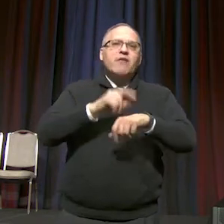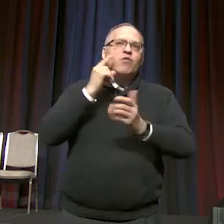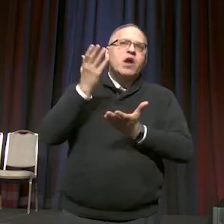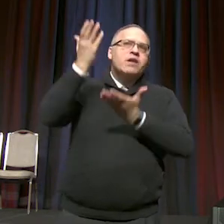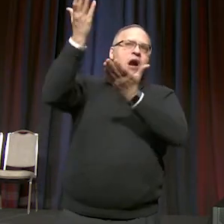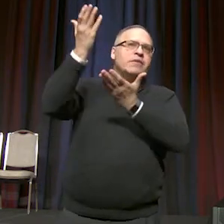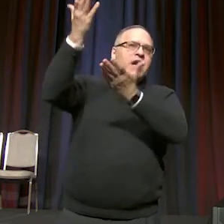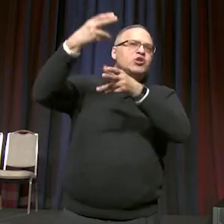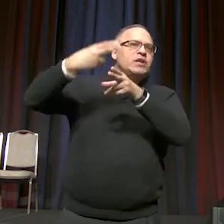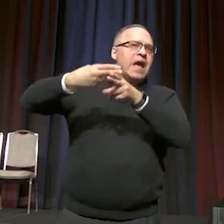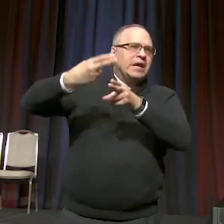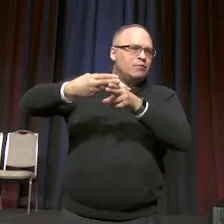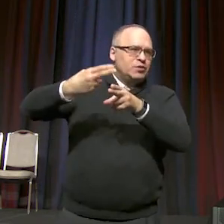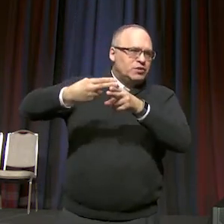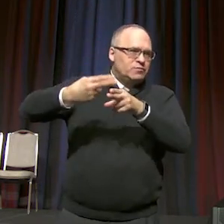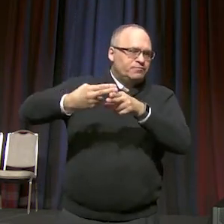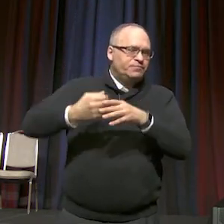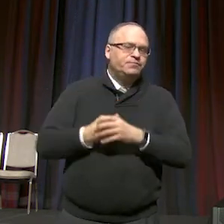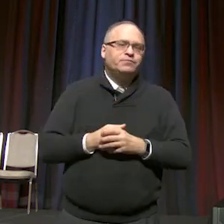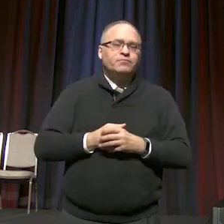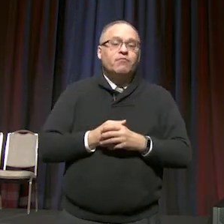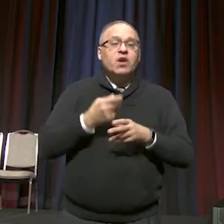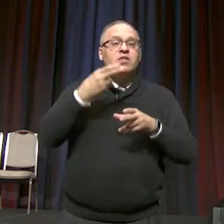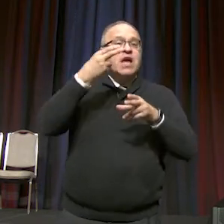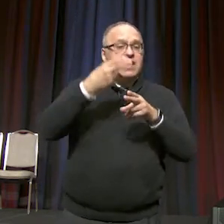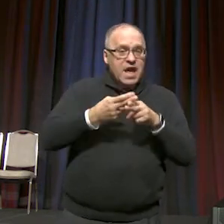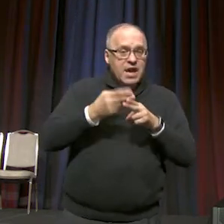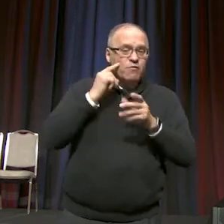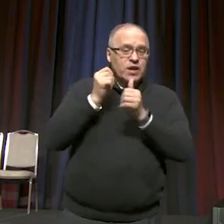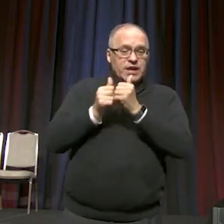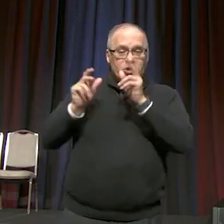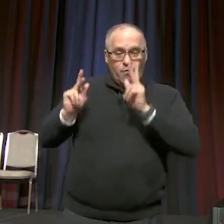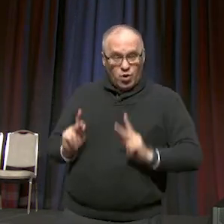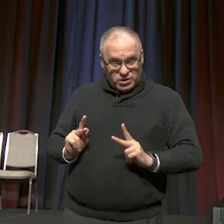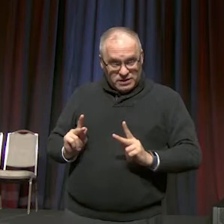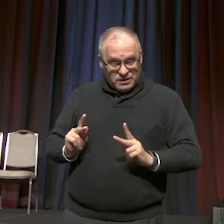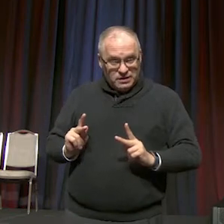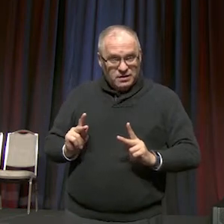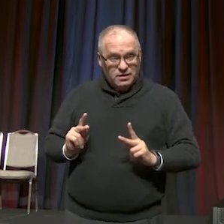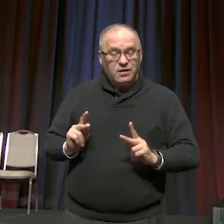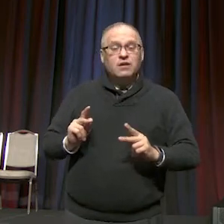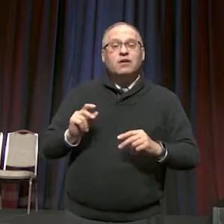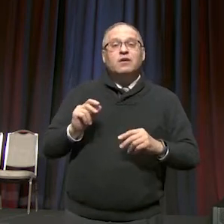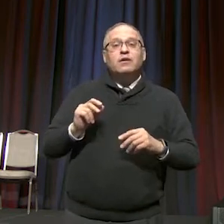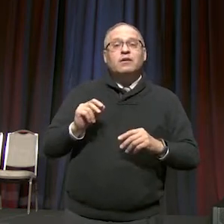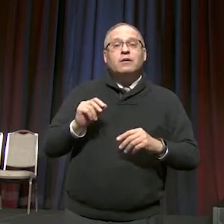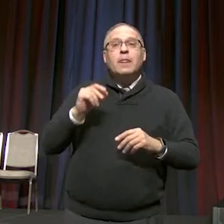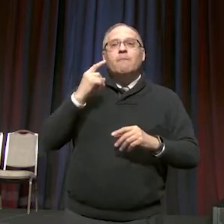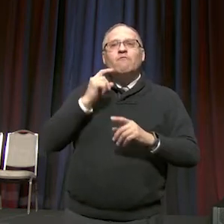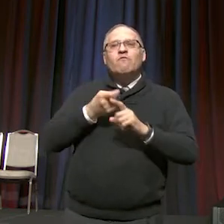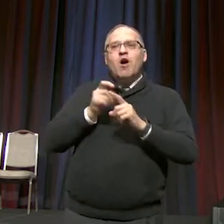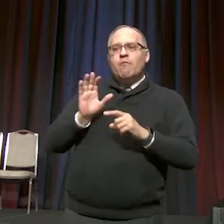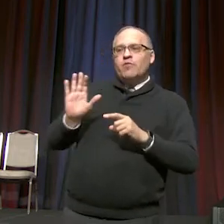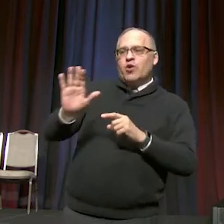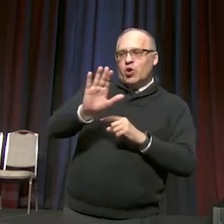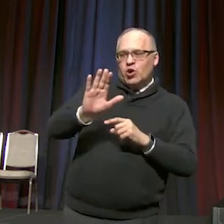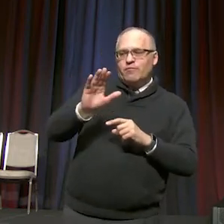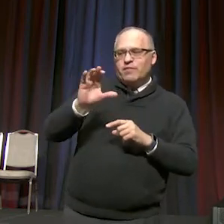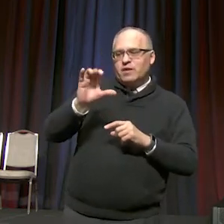floor. The names of each nominee, the conference from which they come,